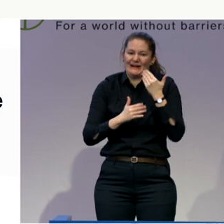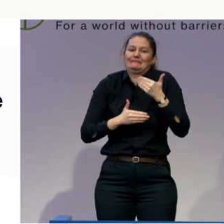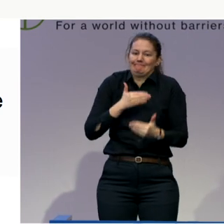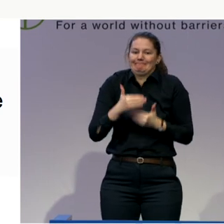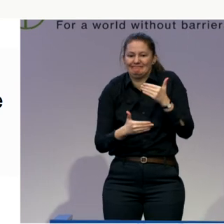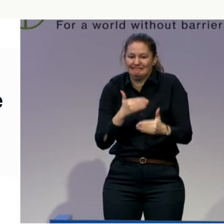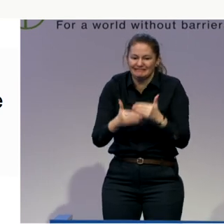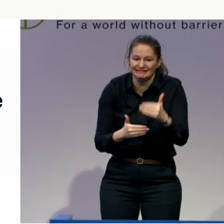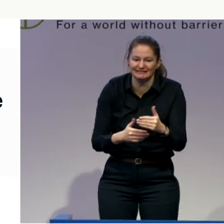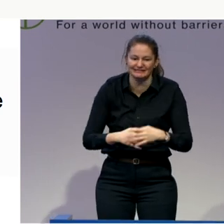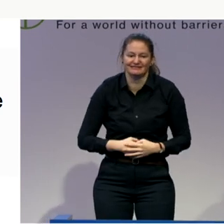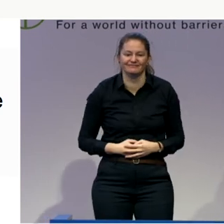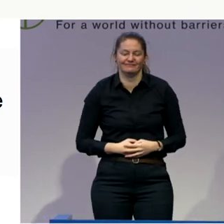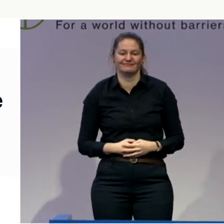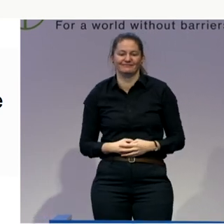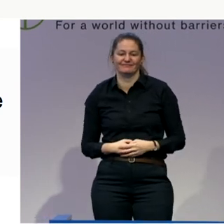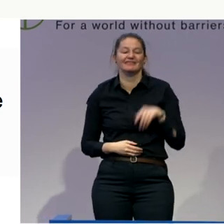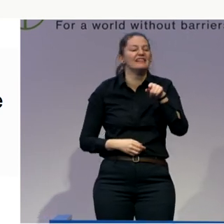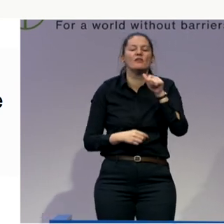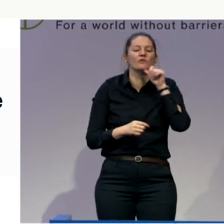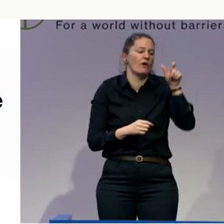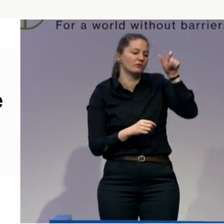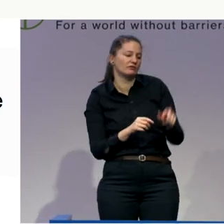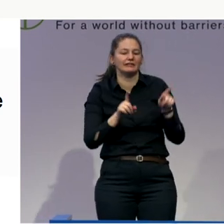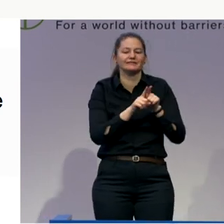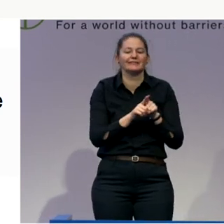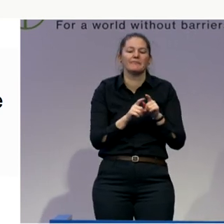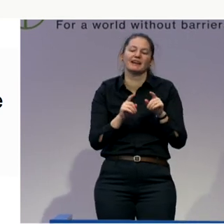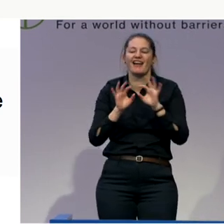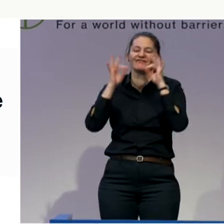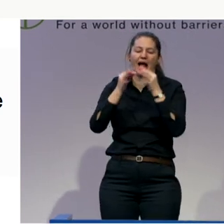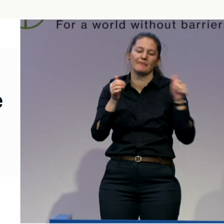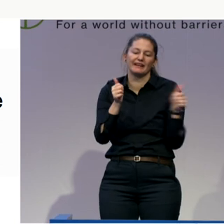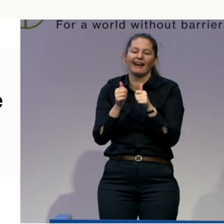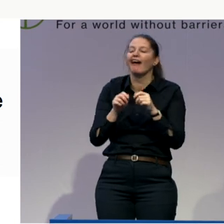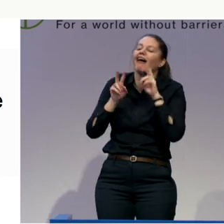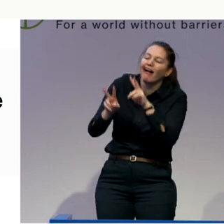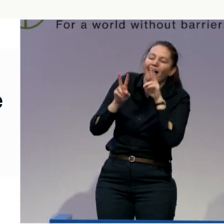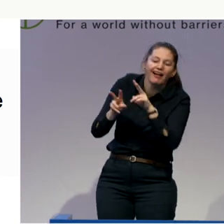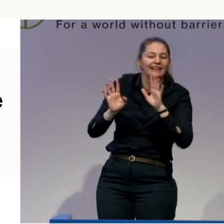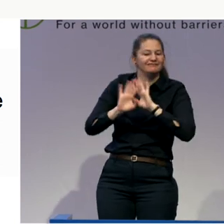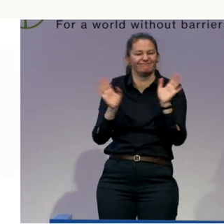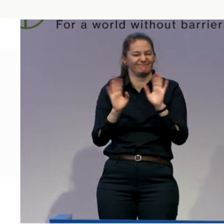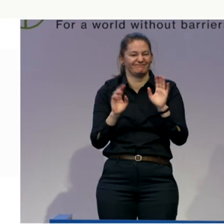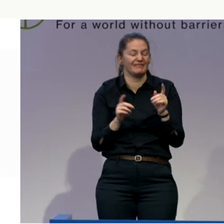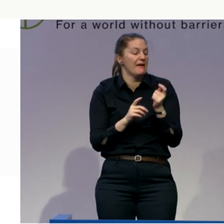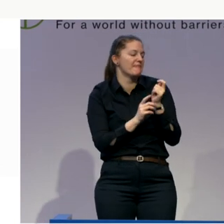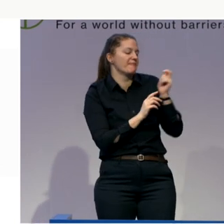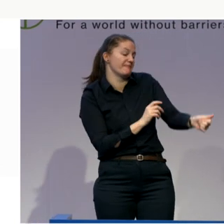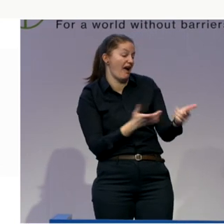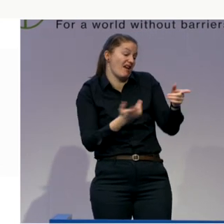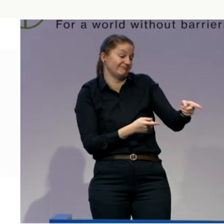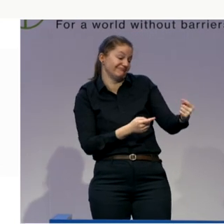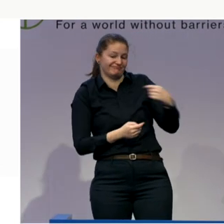Not family. You're not part of my family. Paid friend is a bit weird because as soon as I start paying you, you're not really a friend.